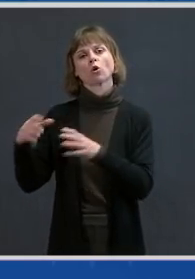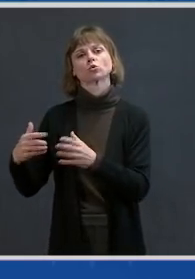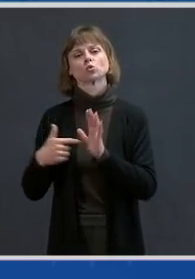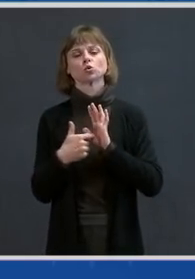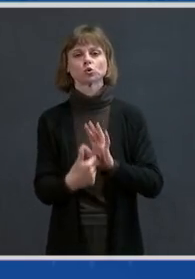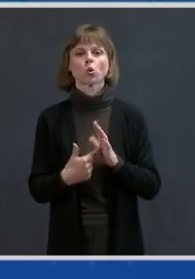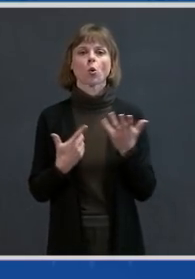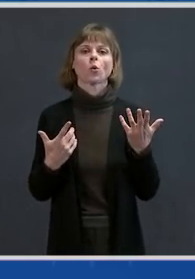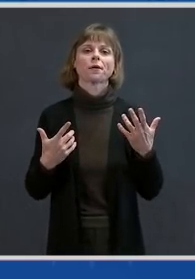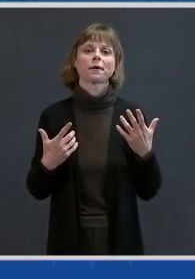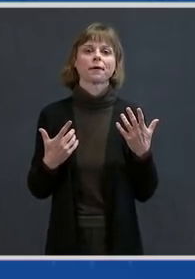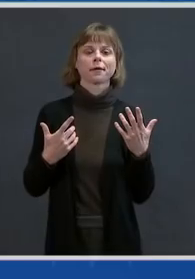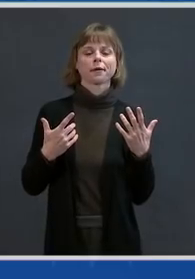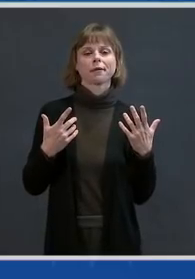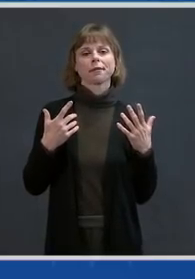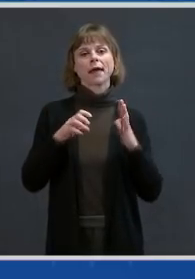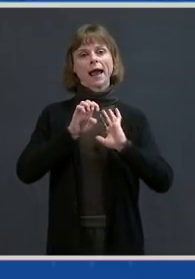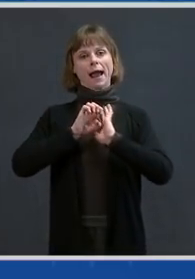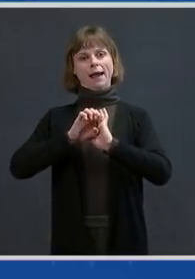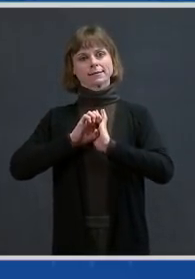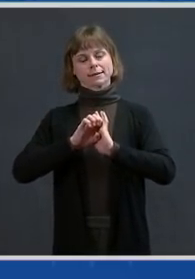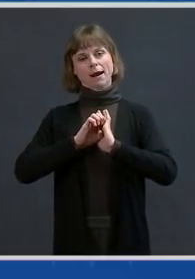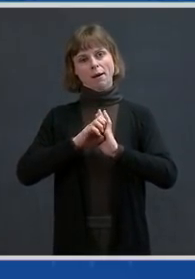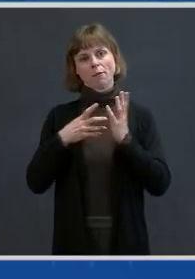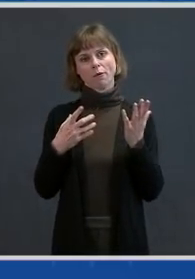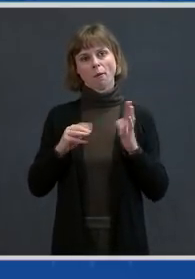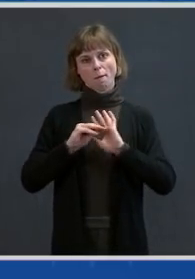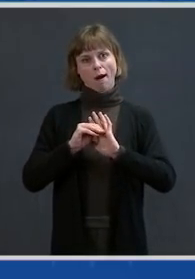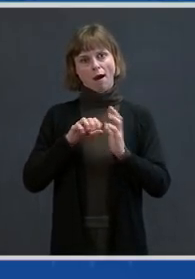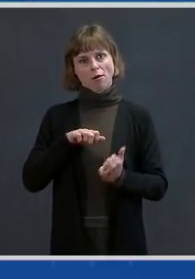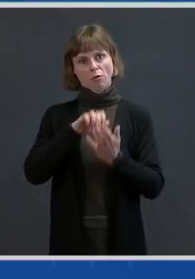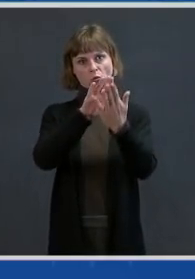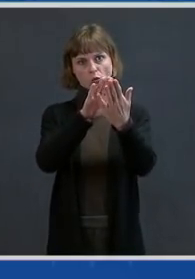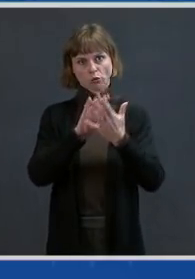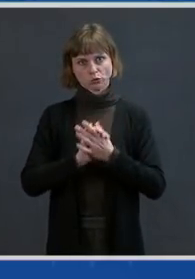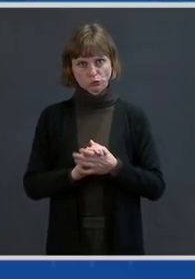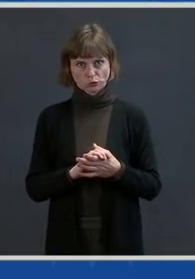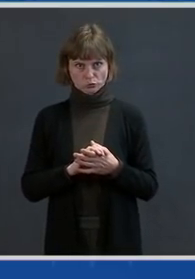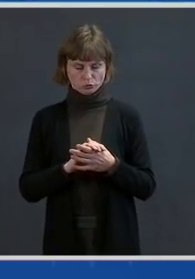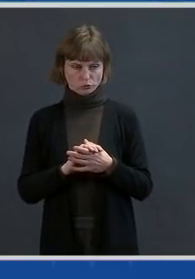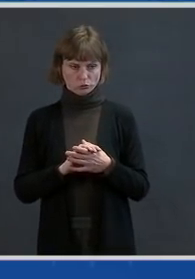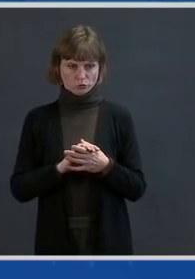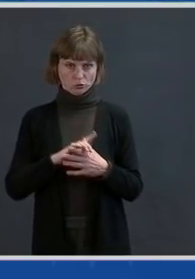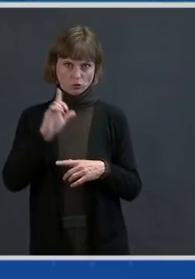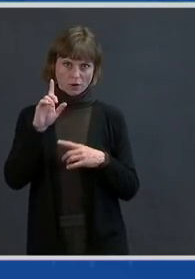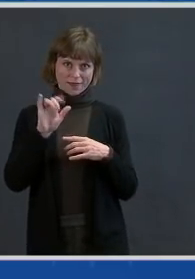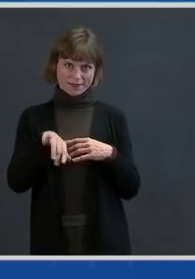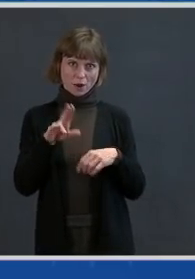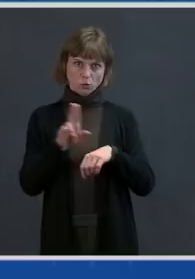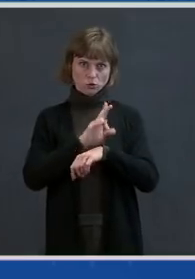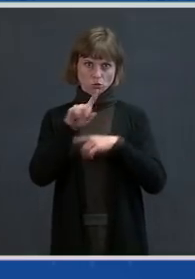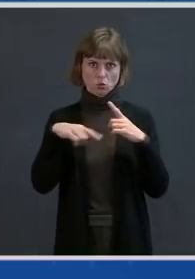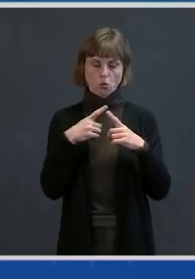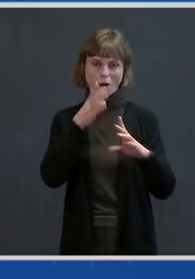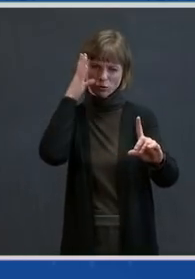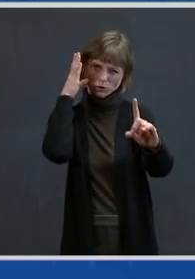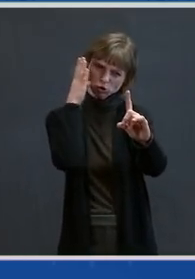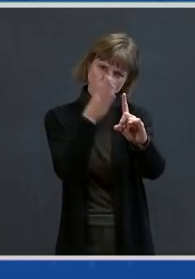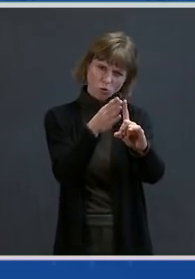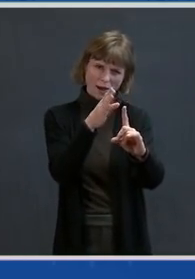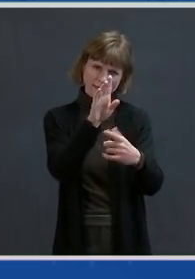model approach that is being taken when you want to directly address a specific variant.